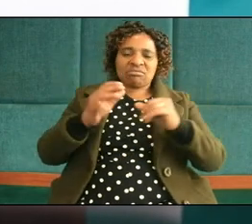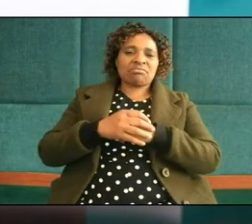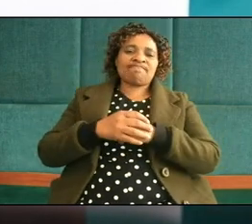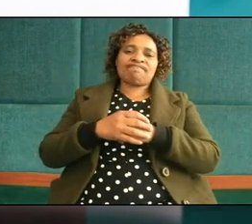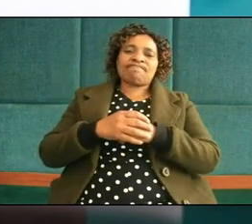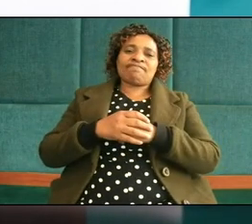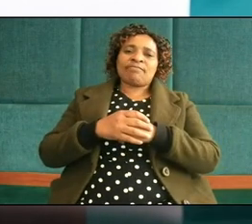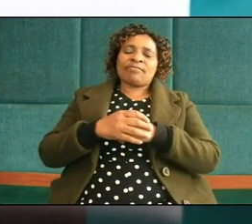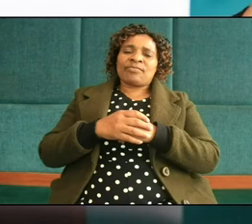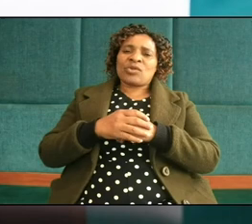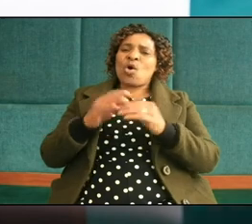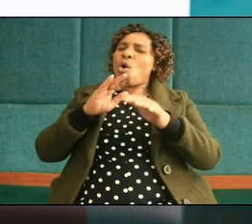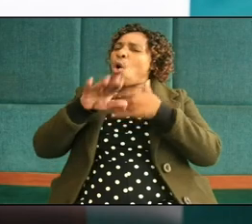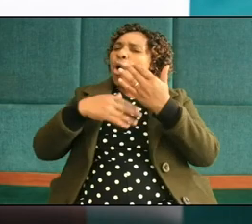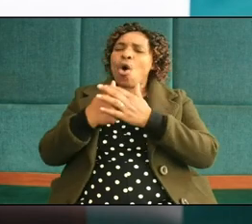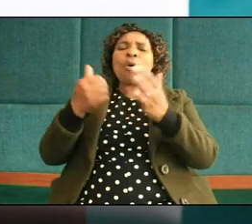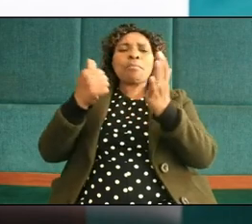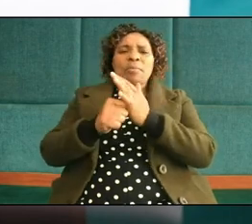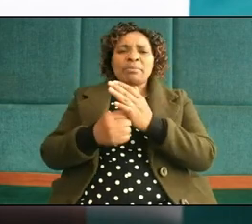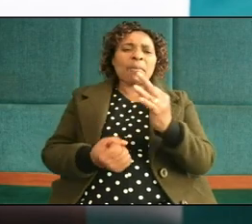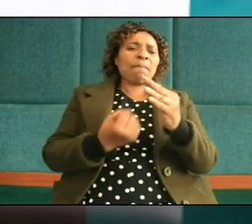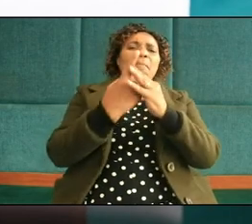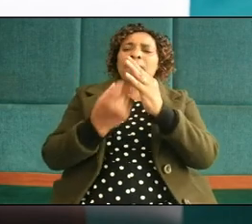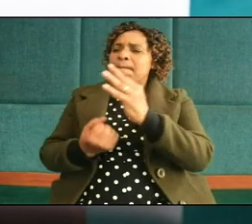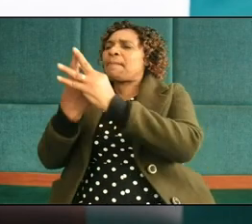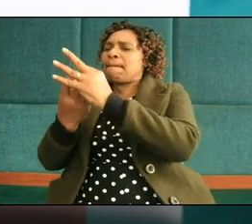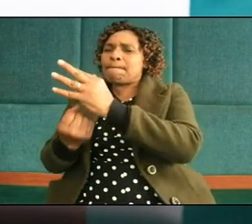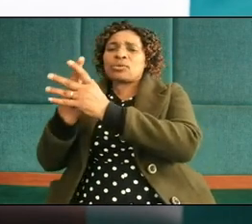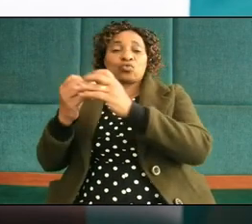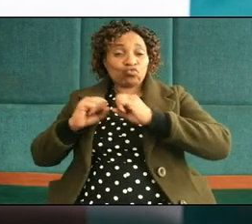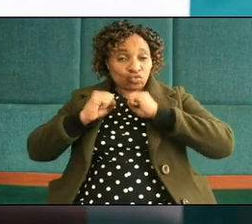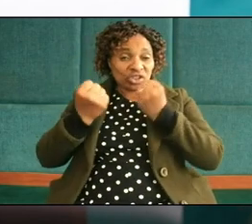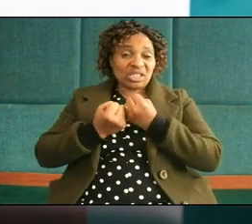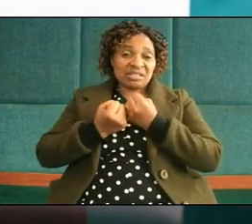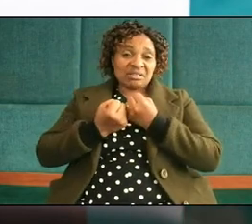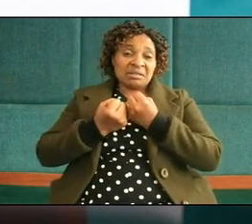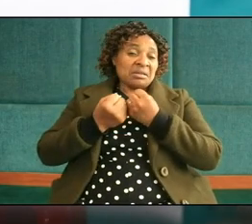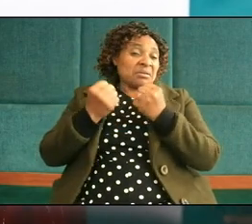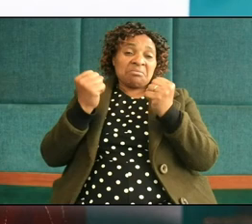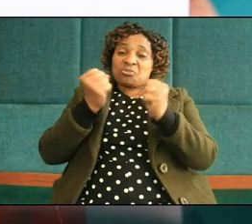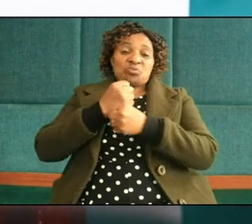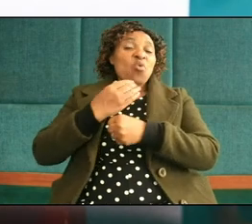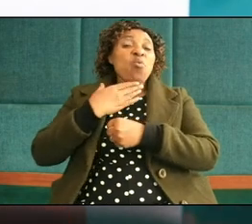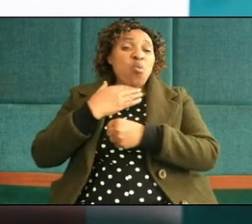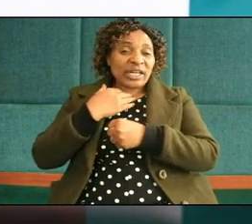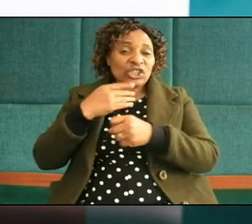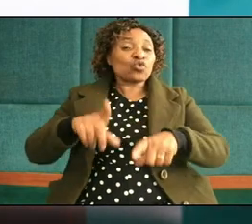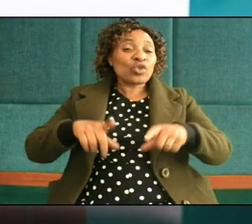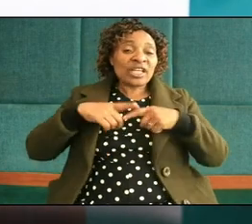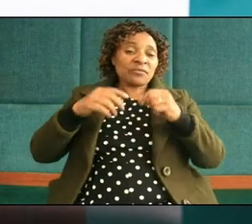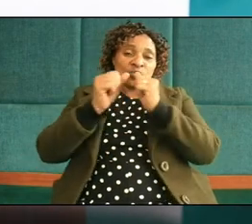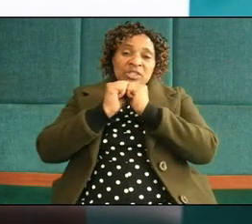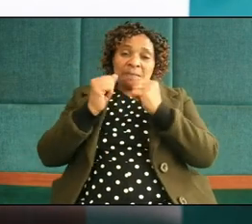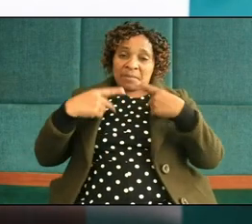all kind of problems come socially she doesn't or he doesn't want to live with people